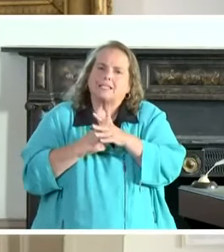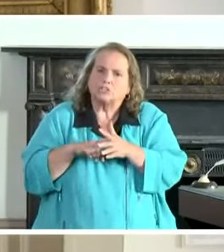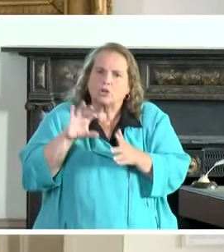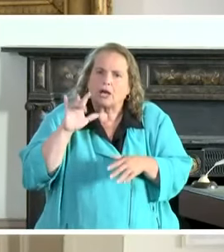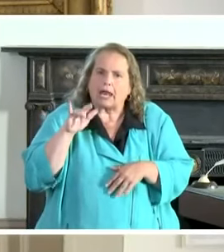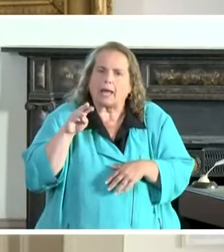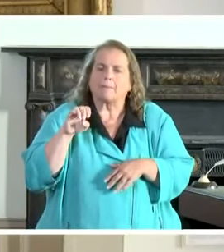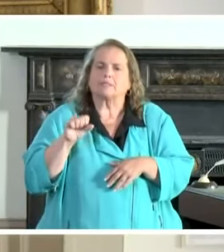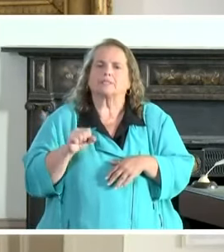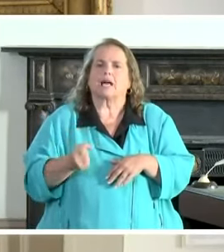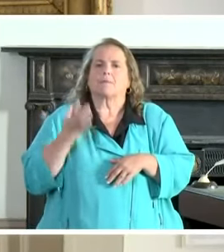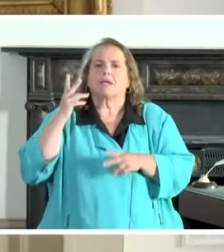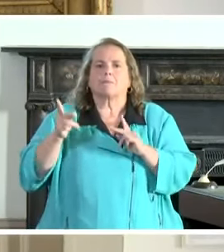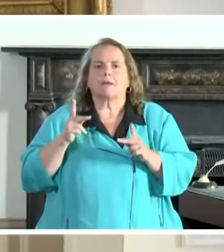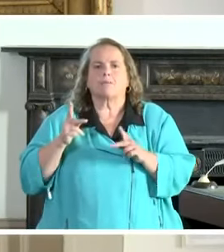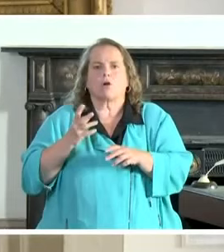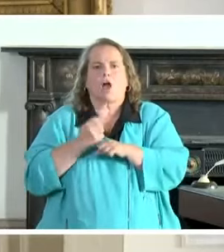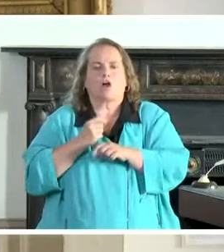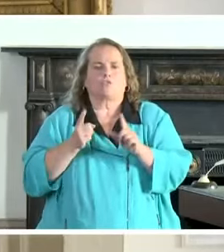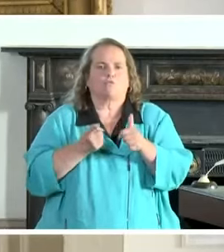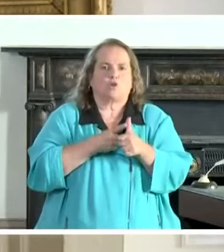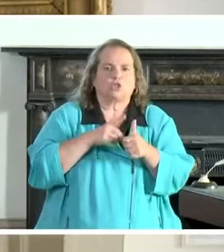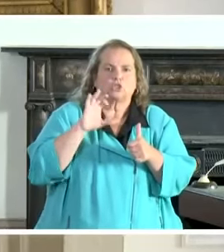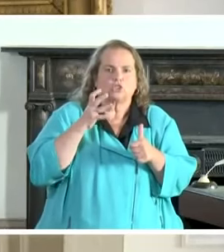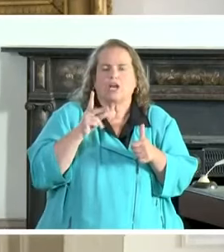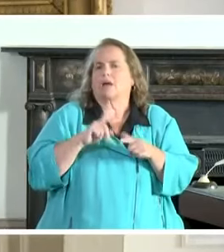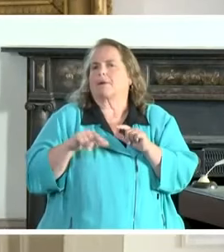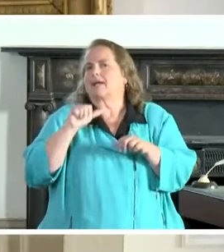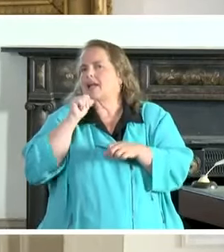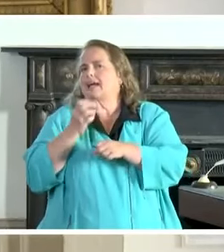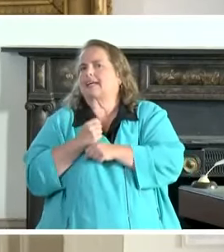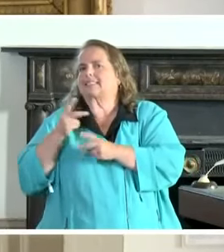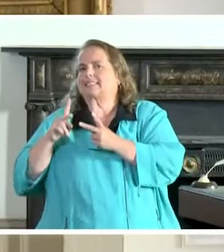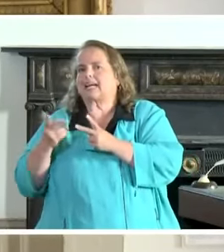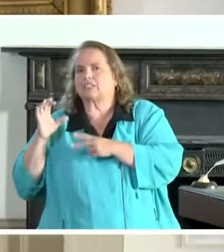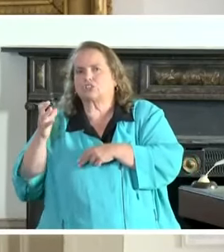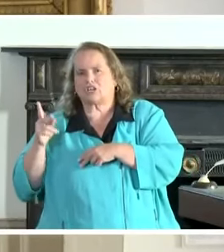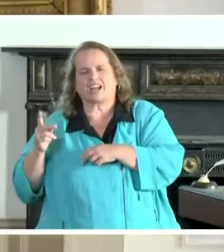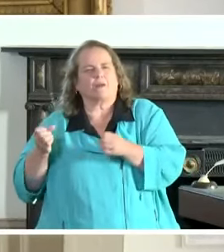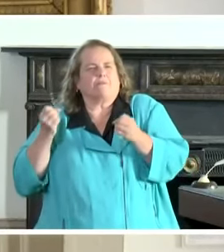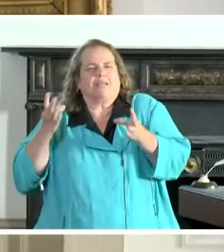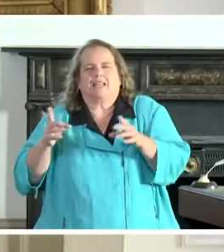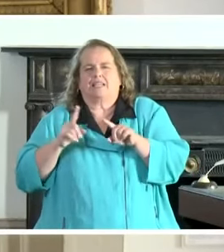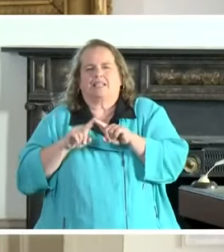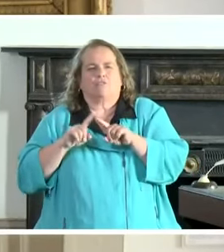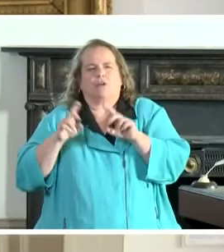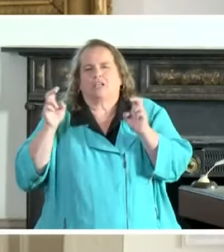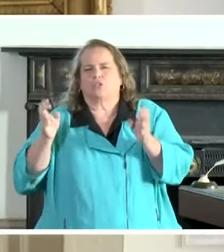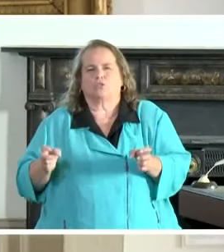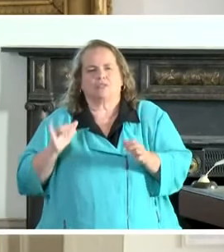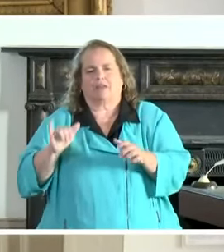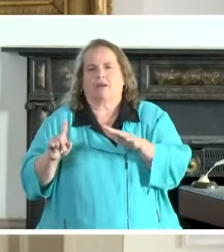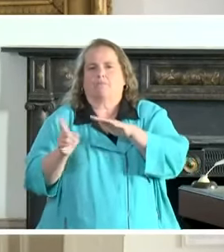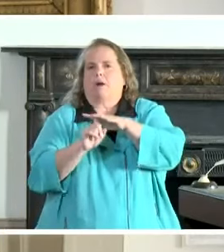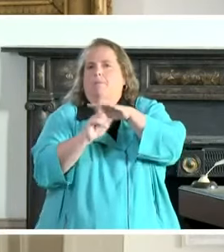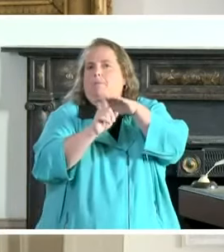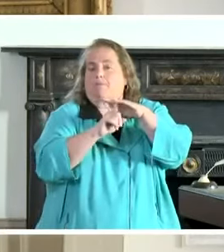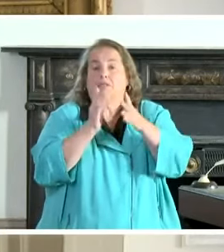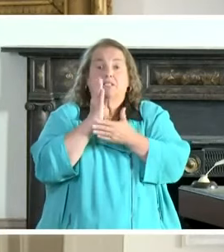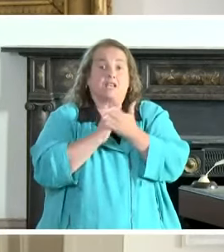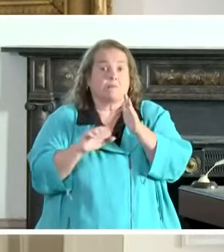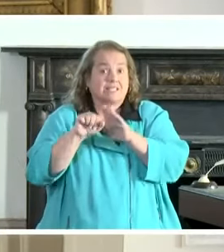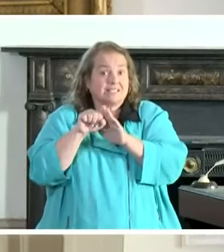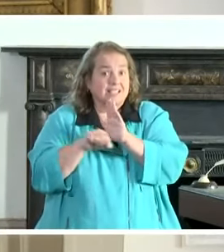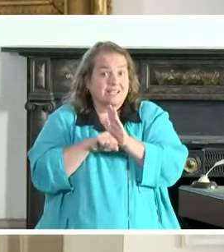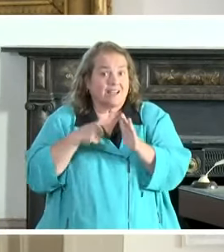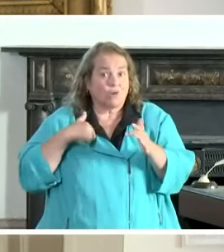processed? How many people got a first check but haven't gotten a second check? There's lots of different issues that can pop up. There are some states that have